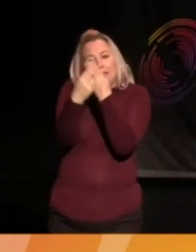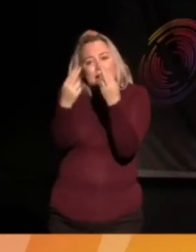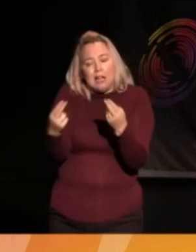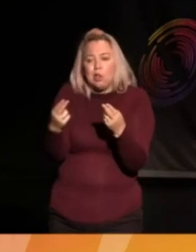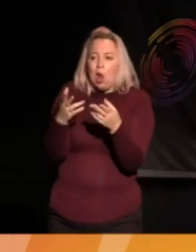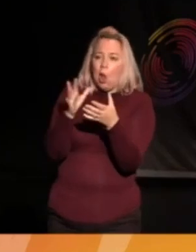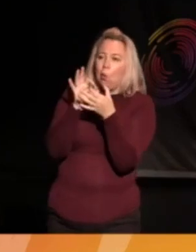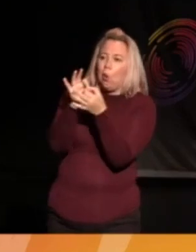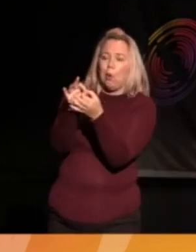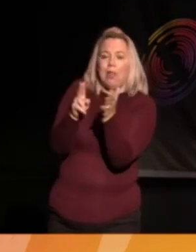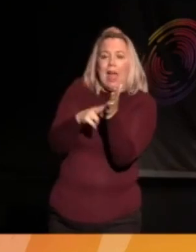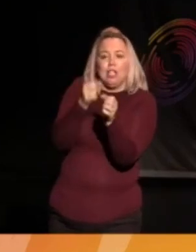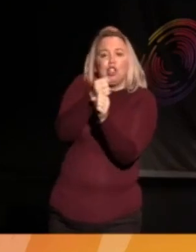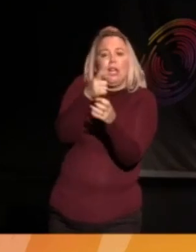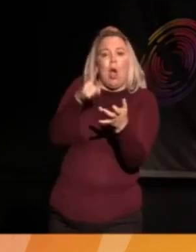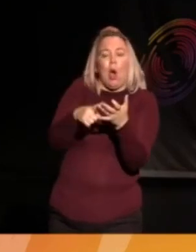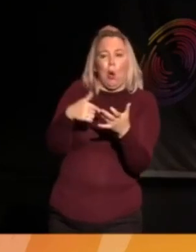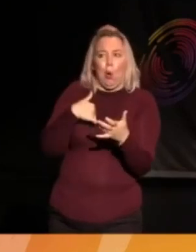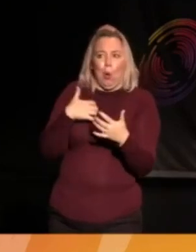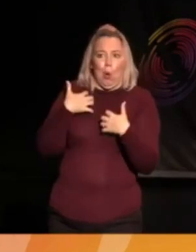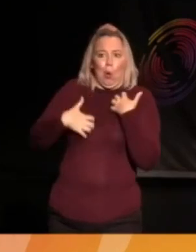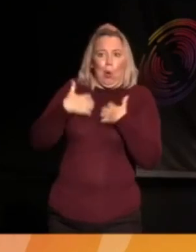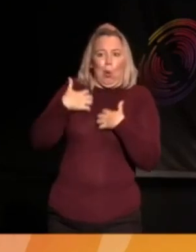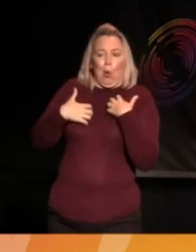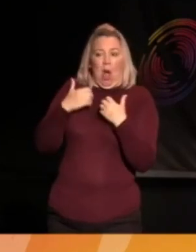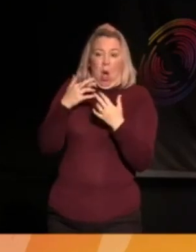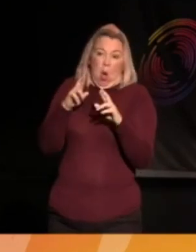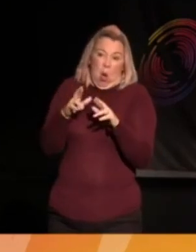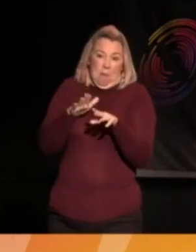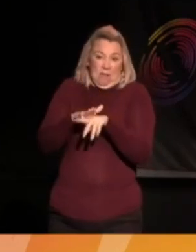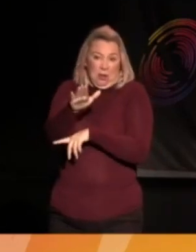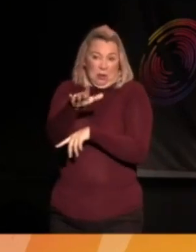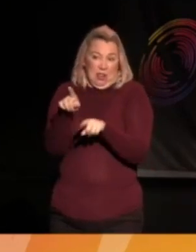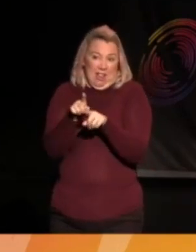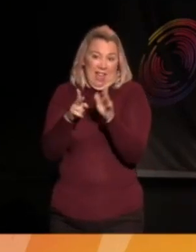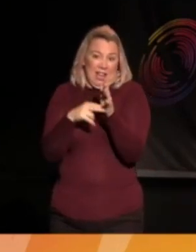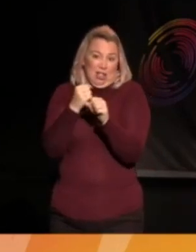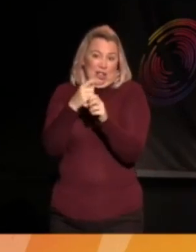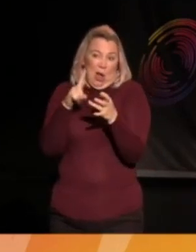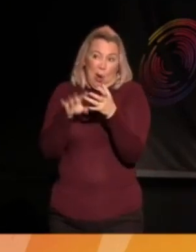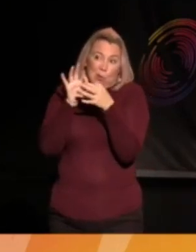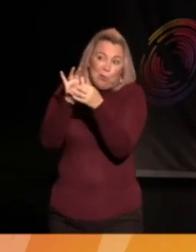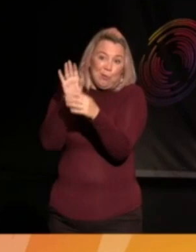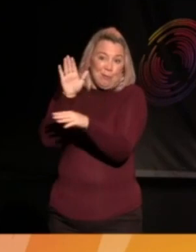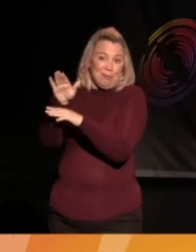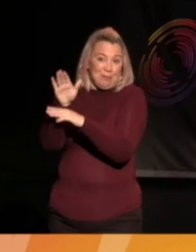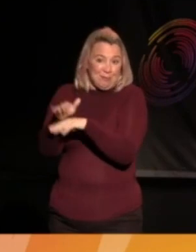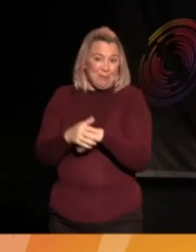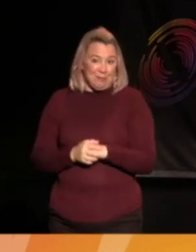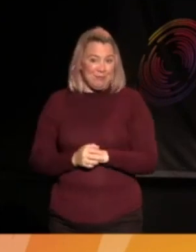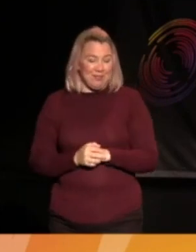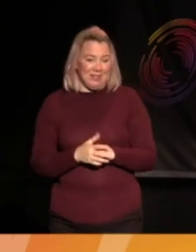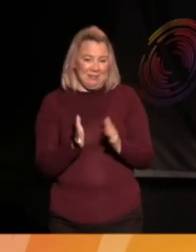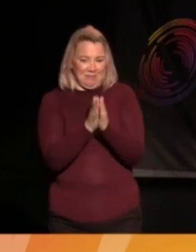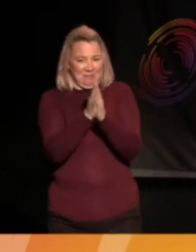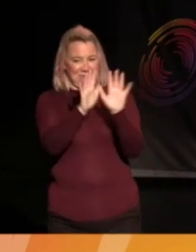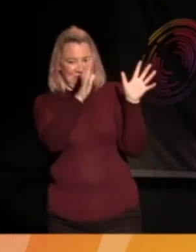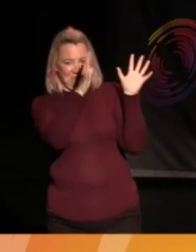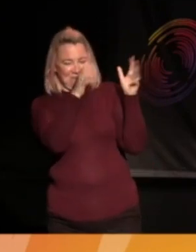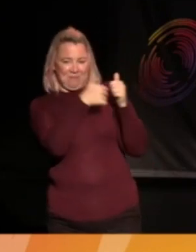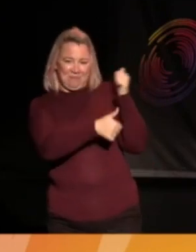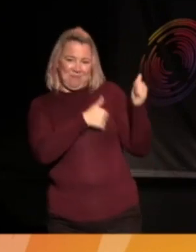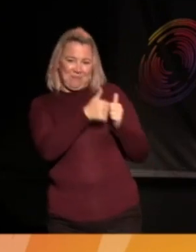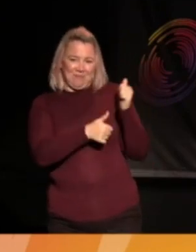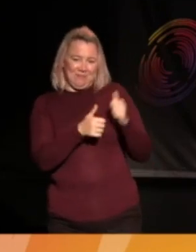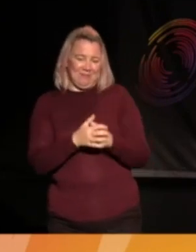working with NGOs, think it's however that plays out. I hope to kind of pursue that in the future. yes. Yeah. So, I mean, I think it's race.